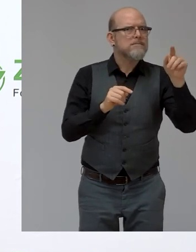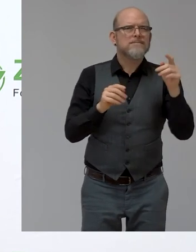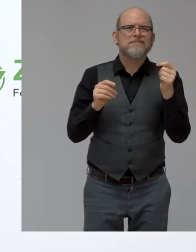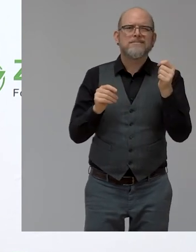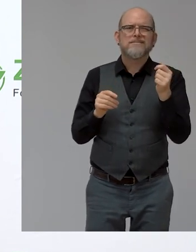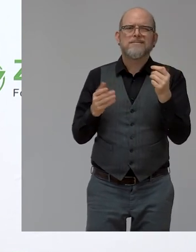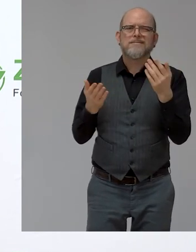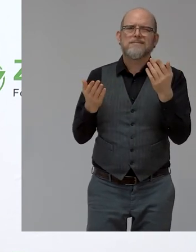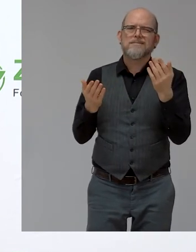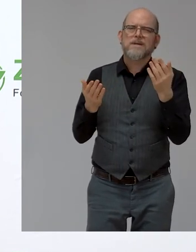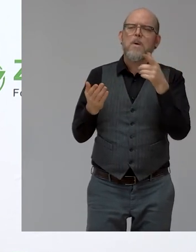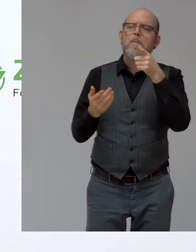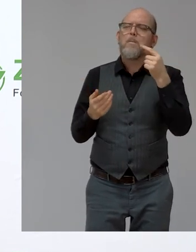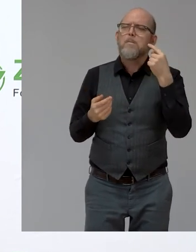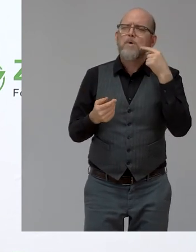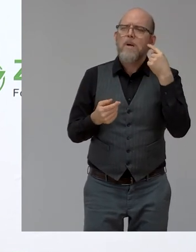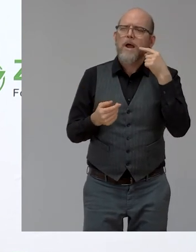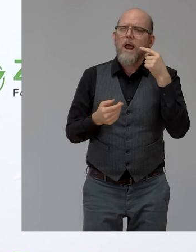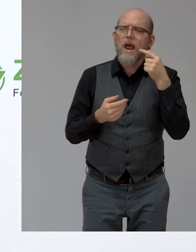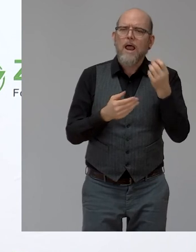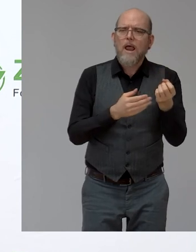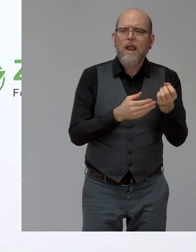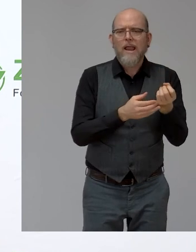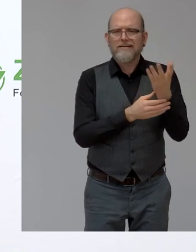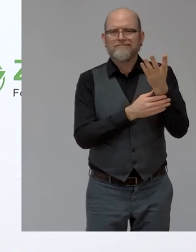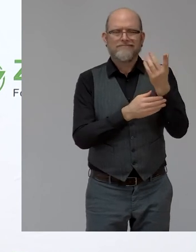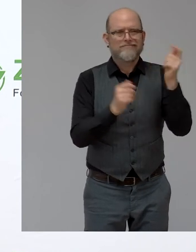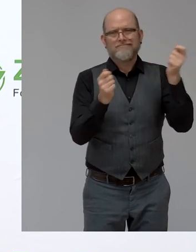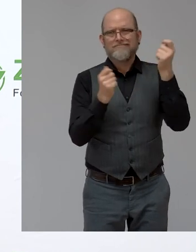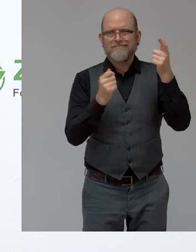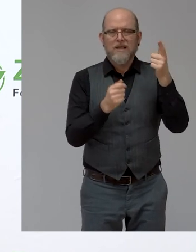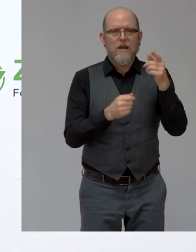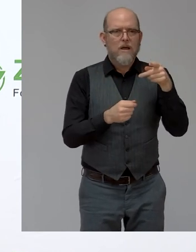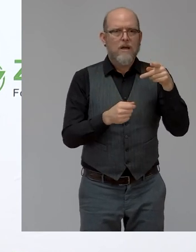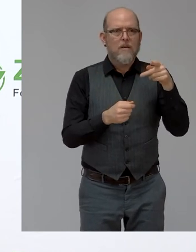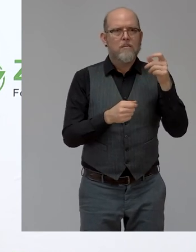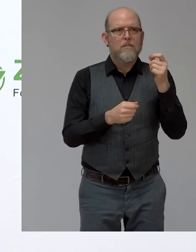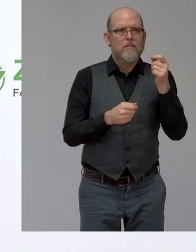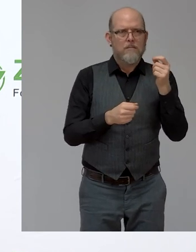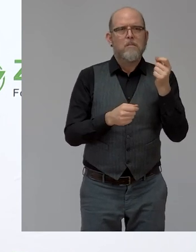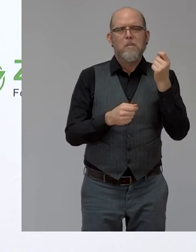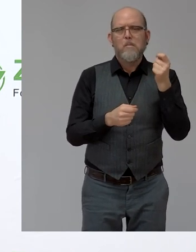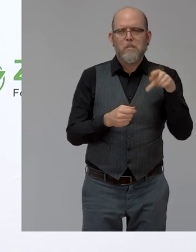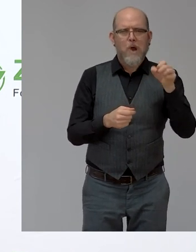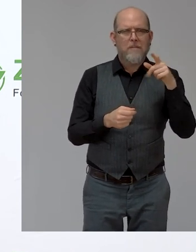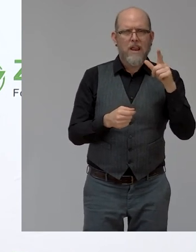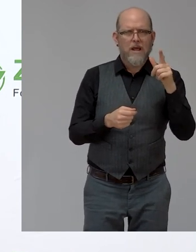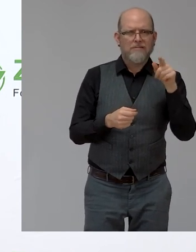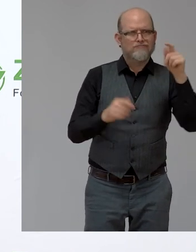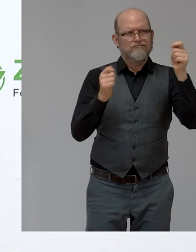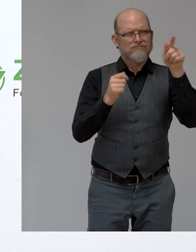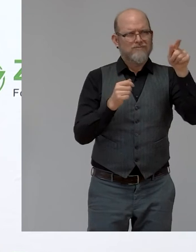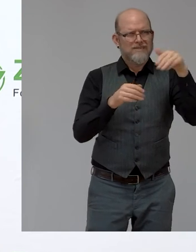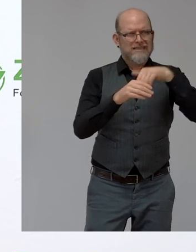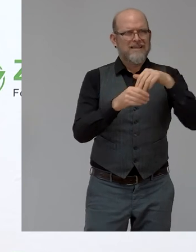conference of state parties to present in a side event. And we use all those opportunities to promote and present the innovations